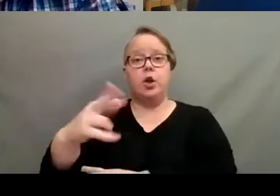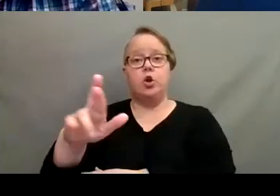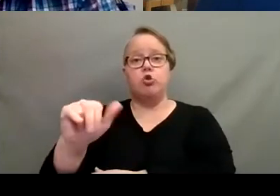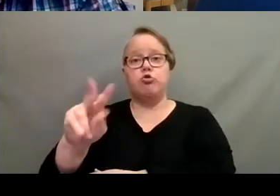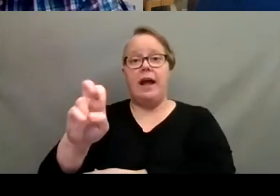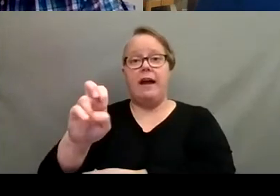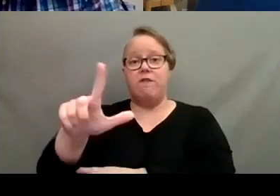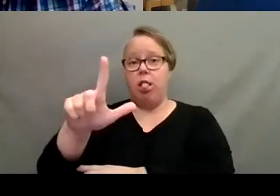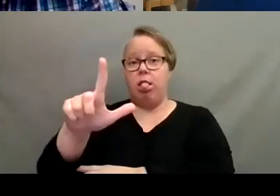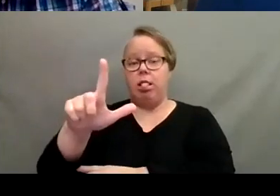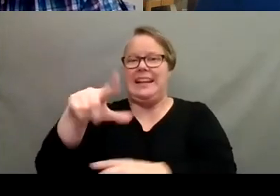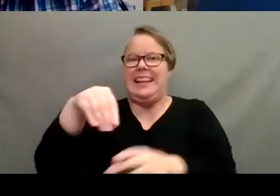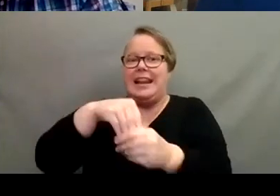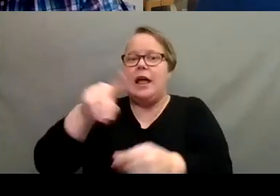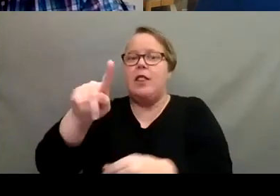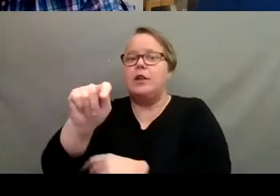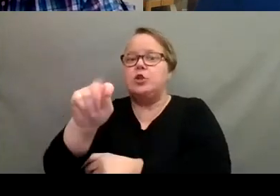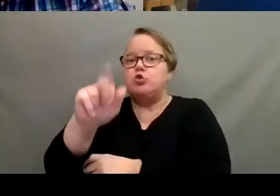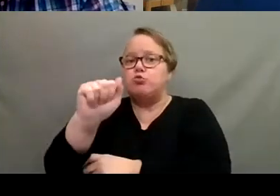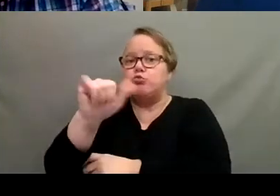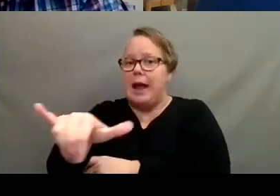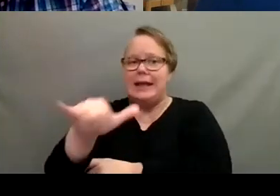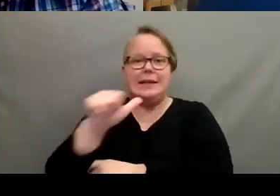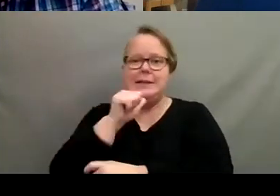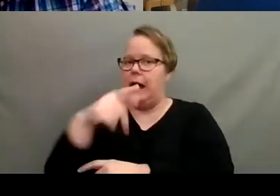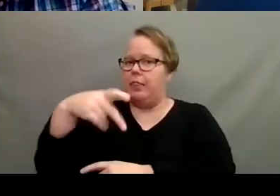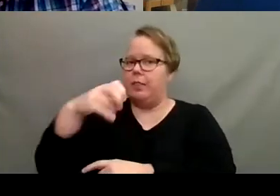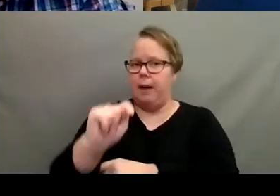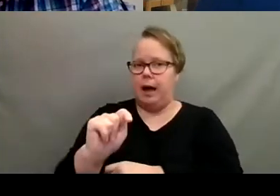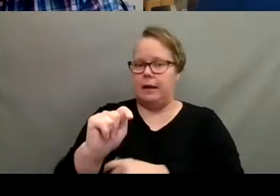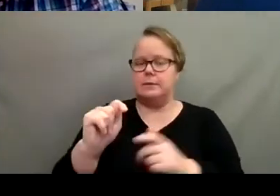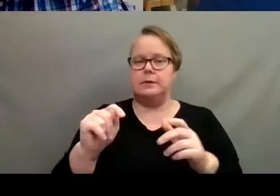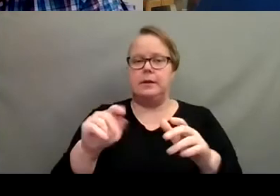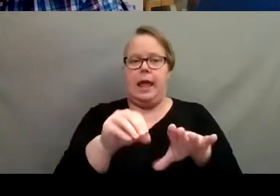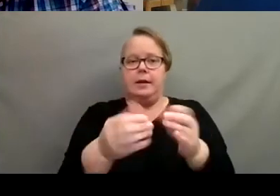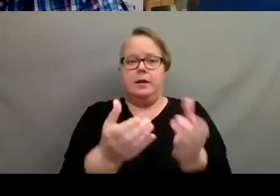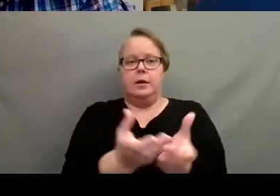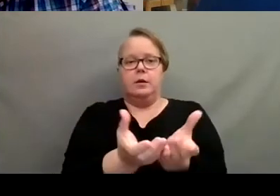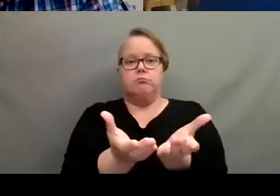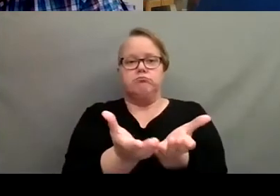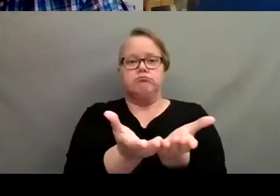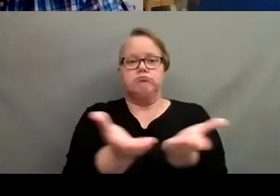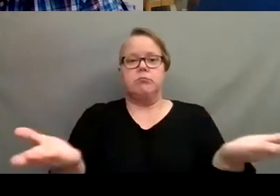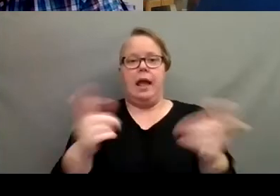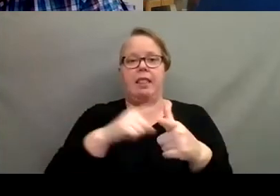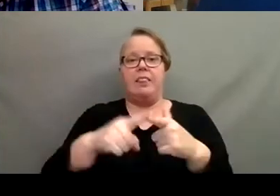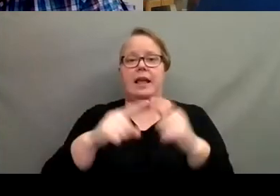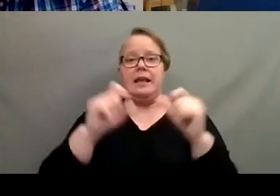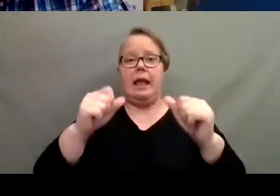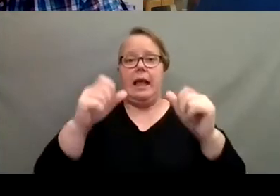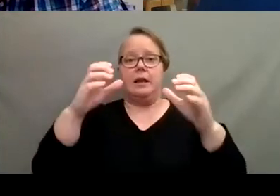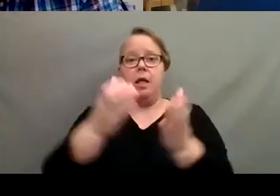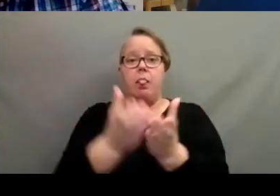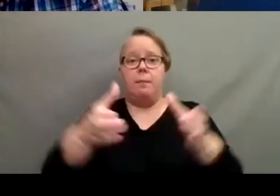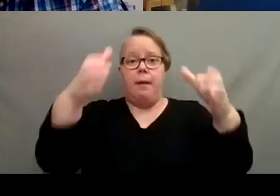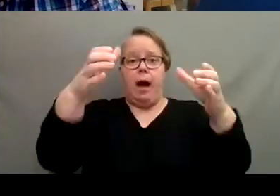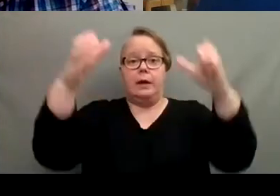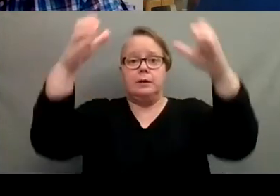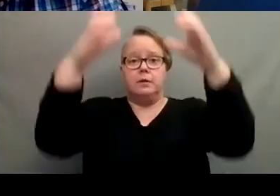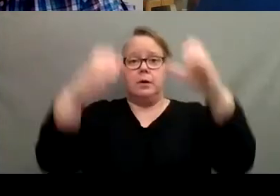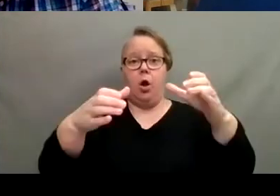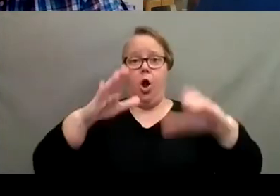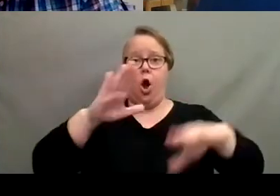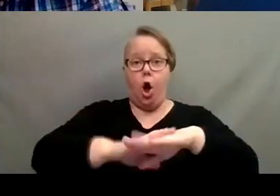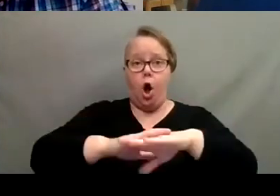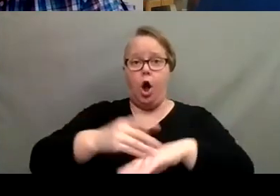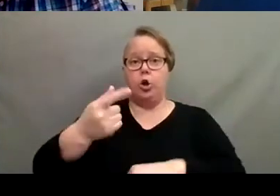pot, in a tray, have your gravel in the, in the tray. And what you can do is set the pot then on the gravel and you can fill